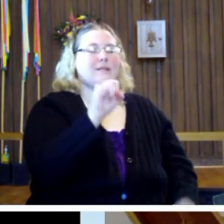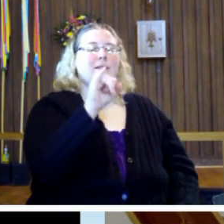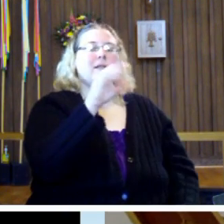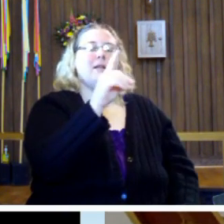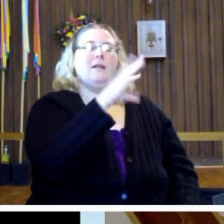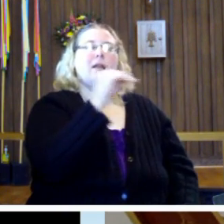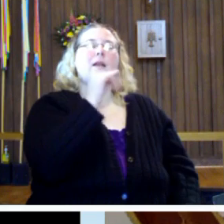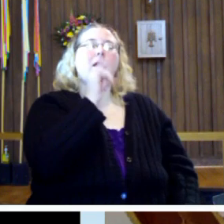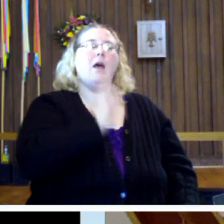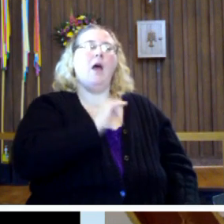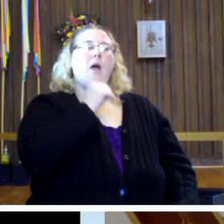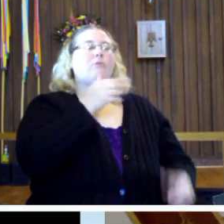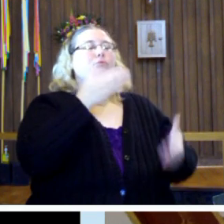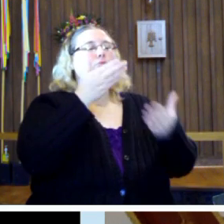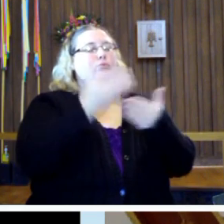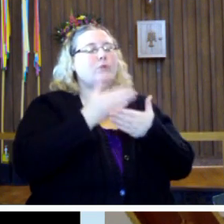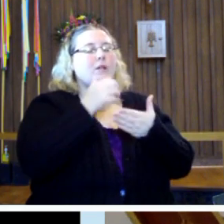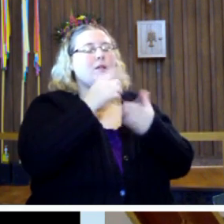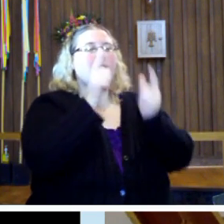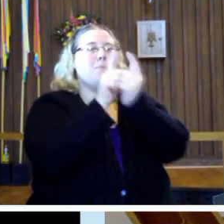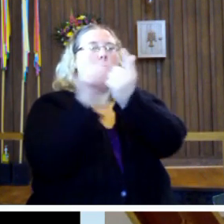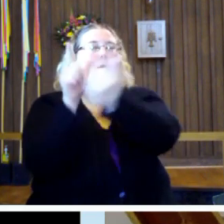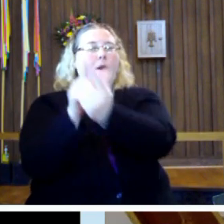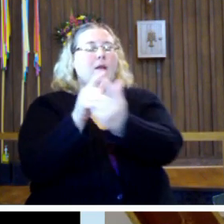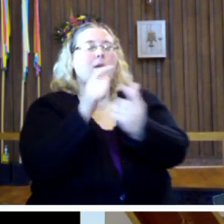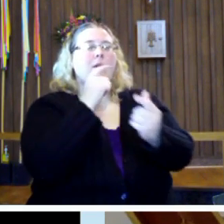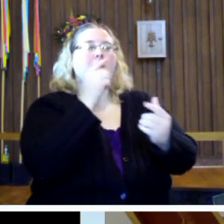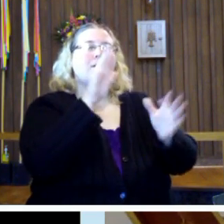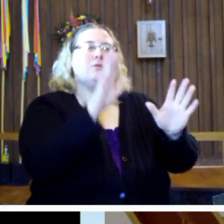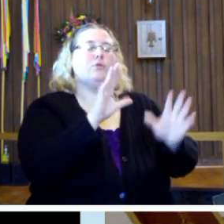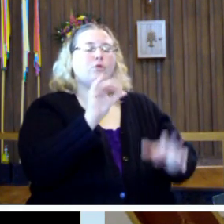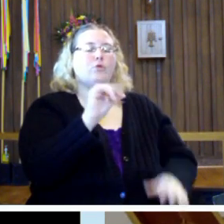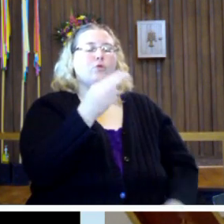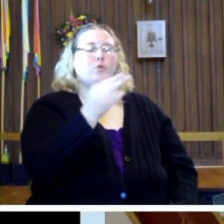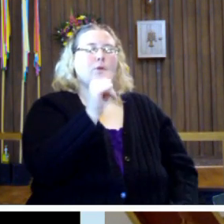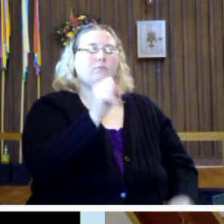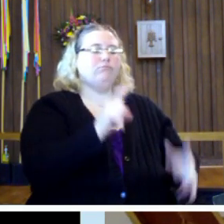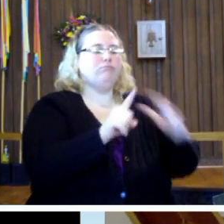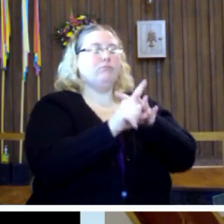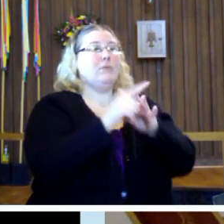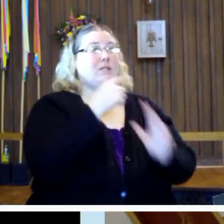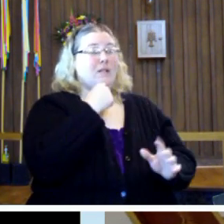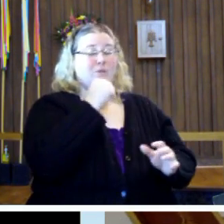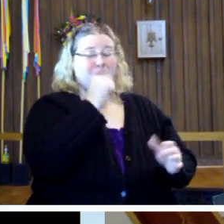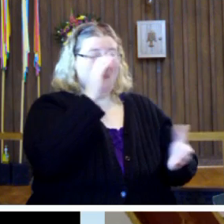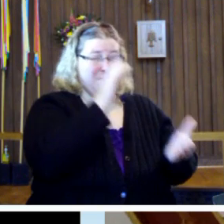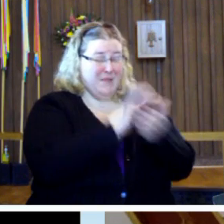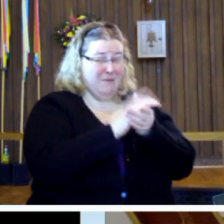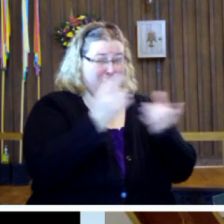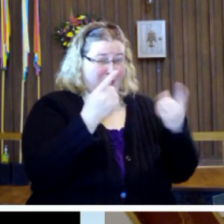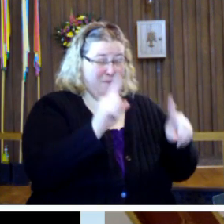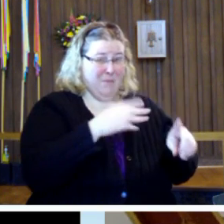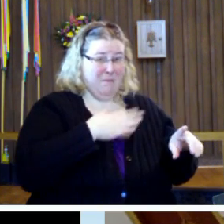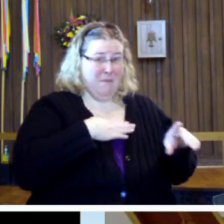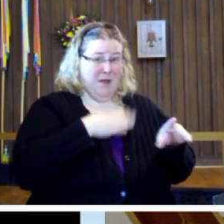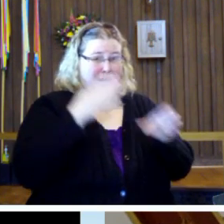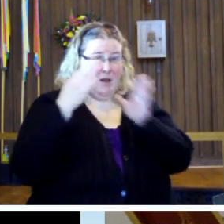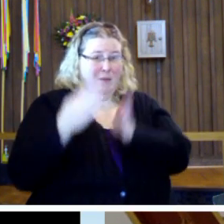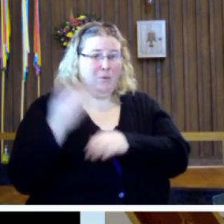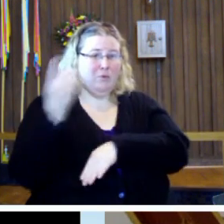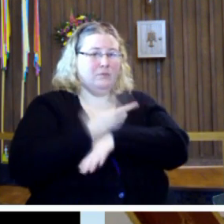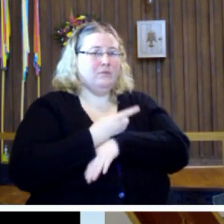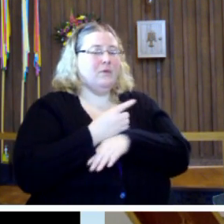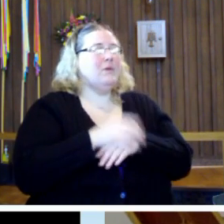I are standing greeting people at each door now on Sunday, and Chris comes in and said, you wouldn't believe what happened in my neighborhood today.